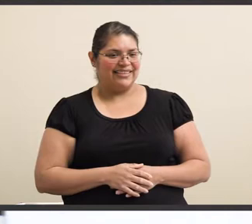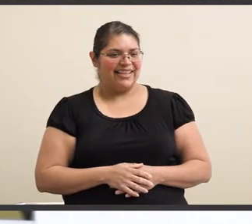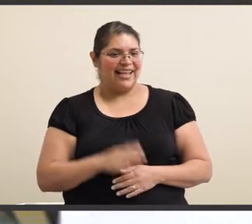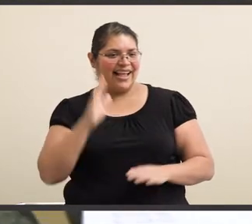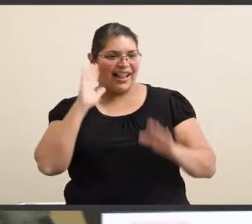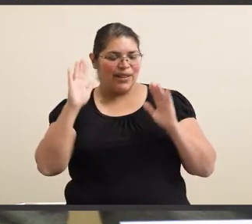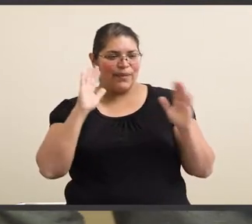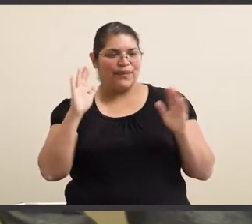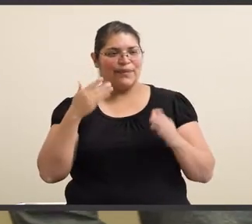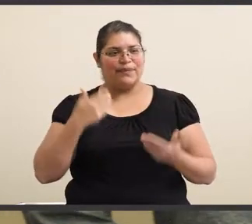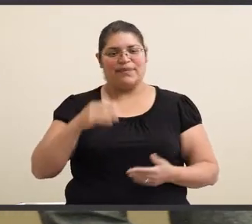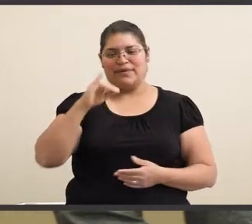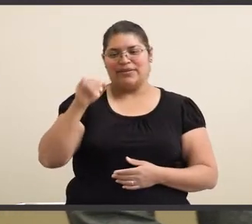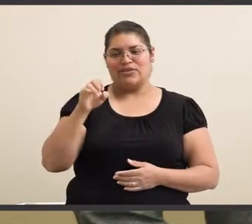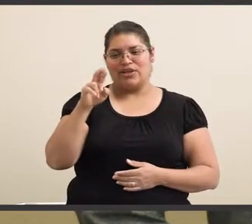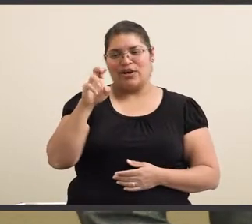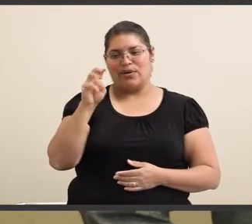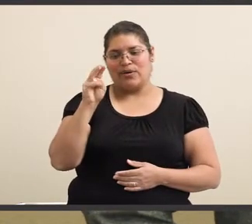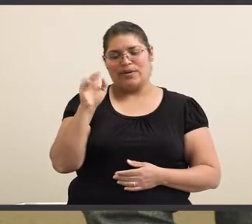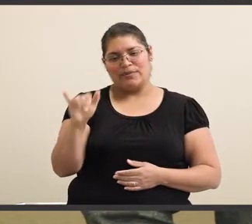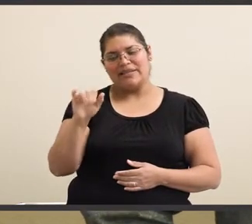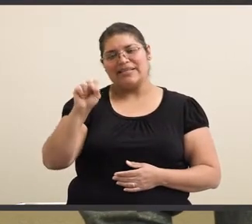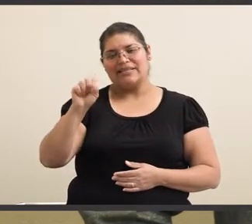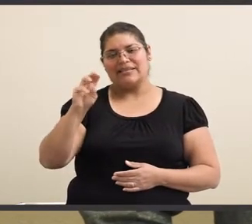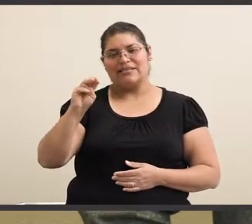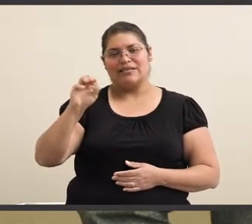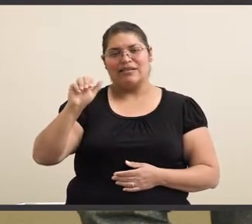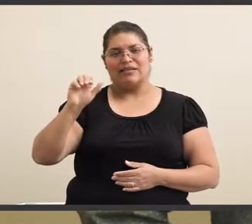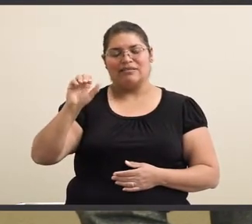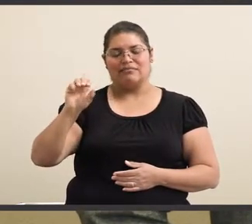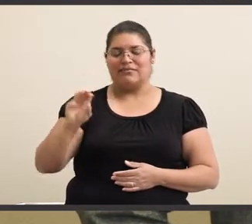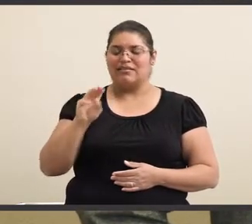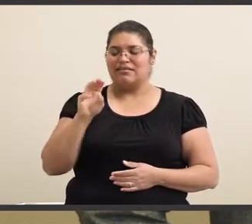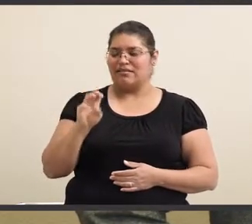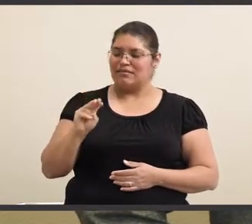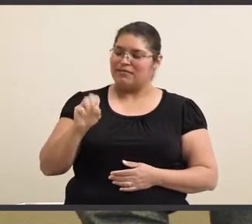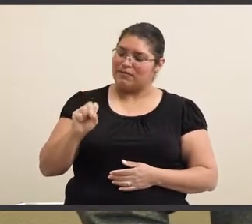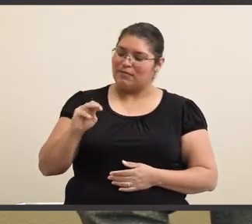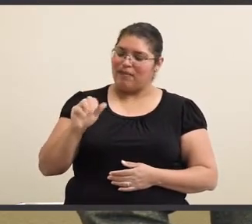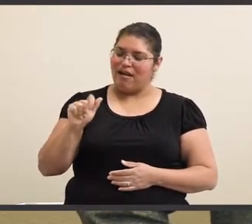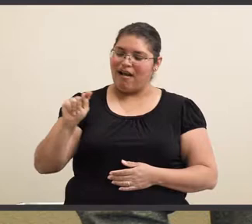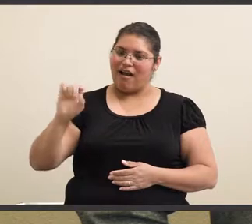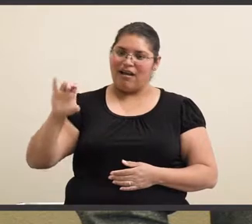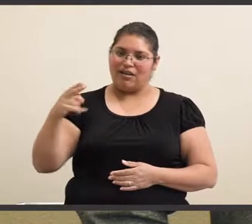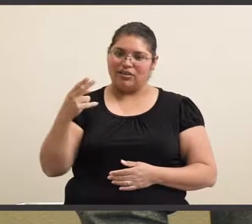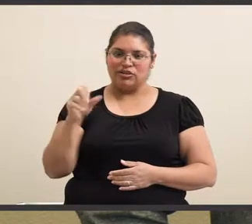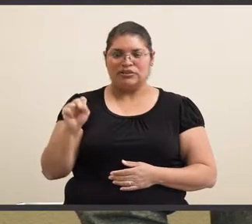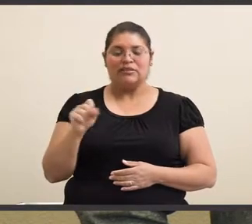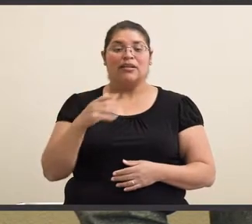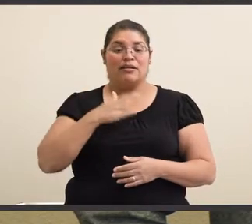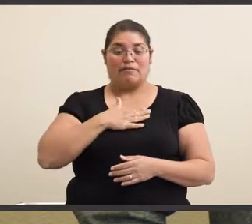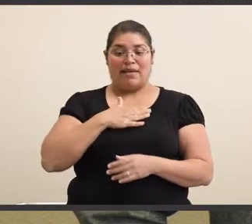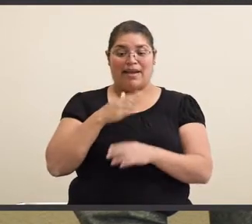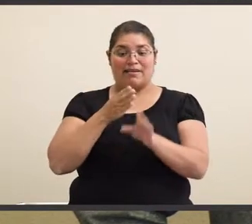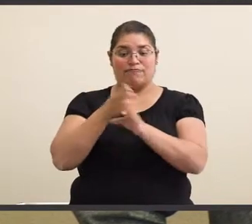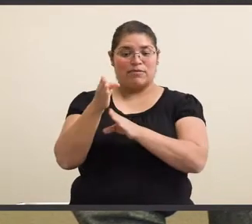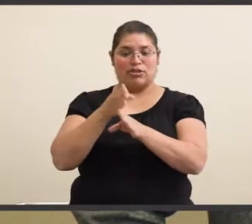Hello. I'm Jeremy Schwantz and my major is